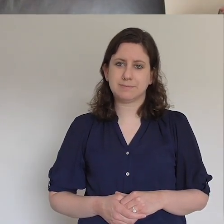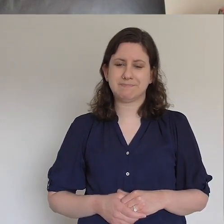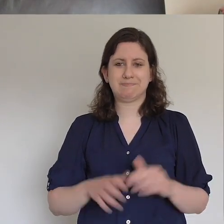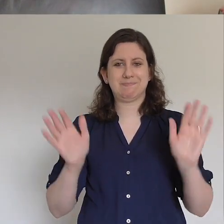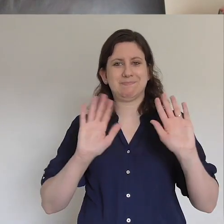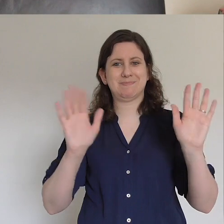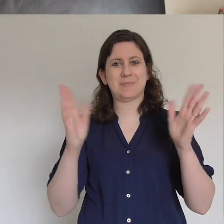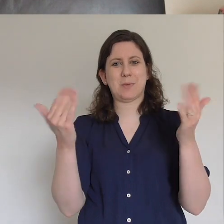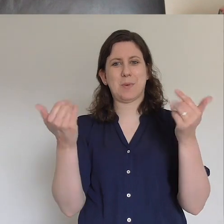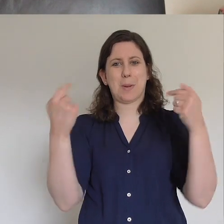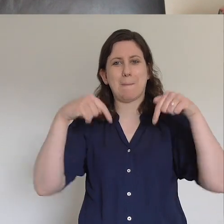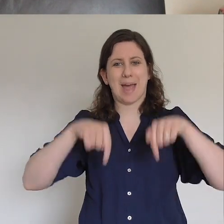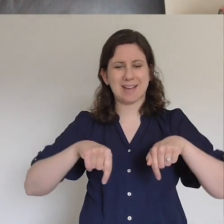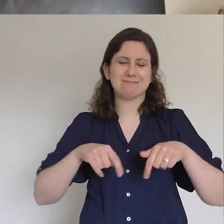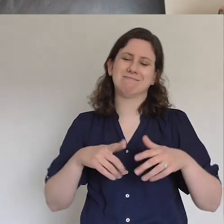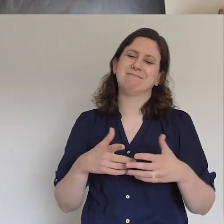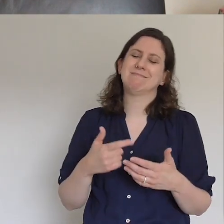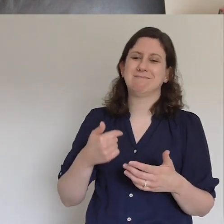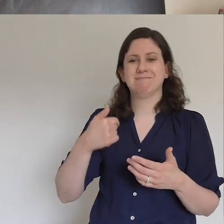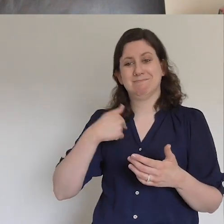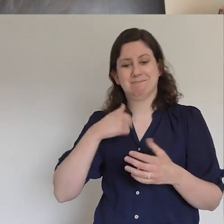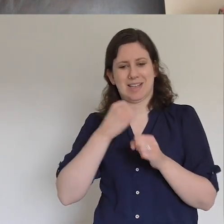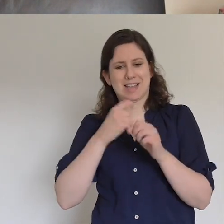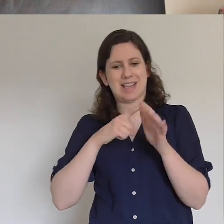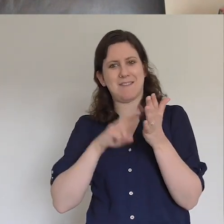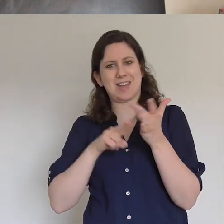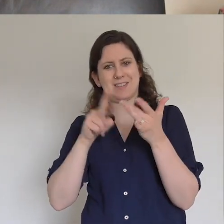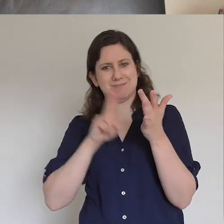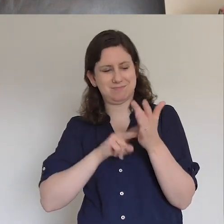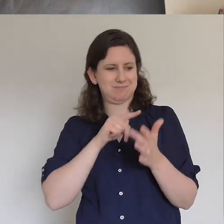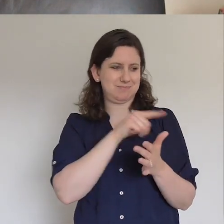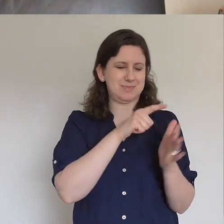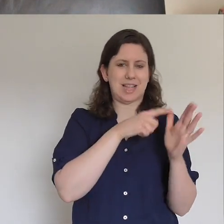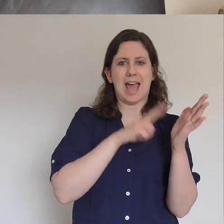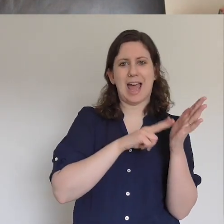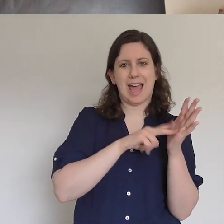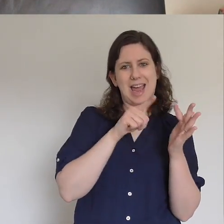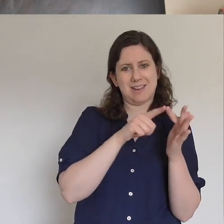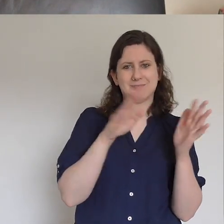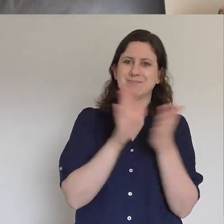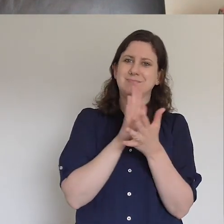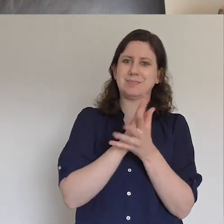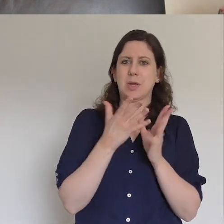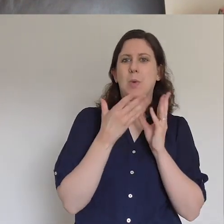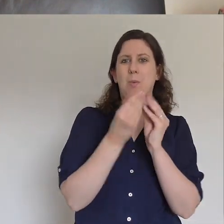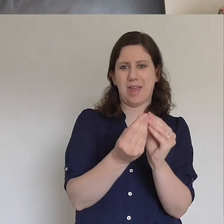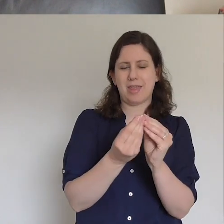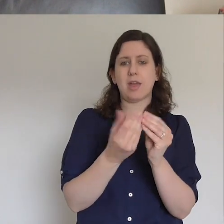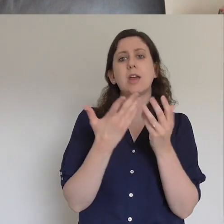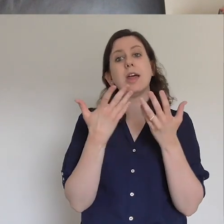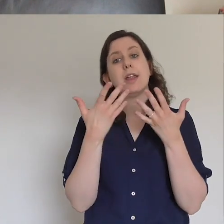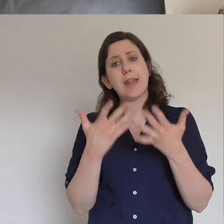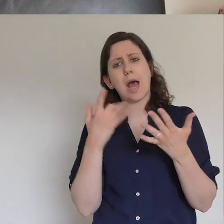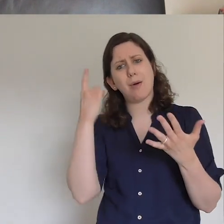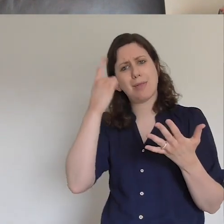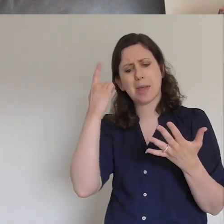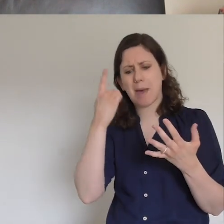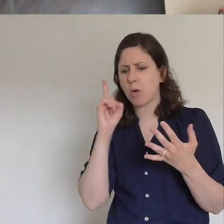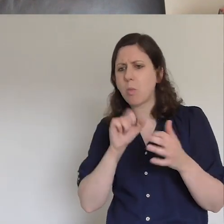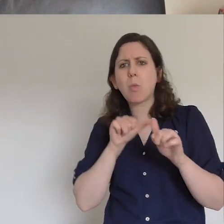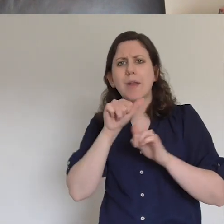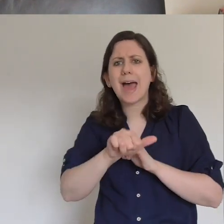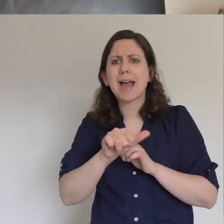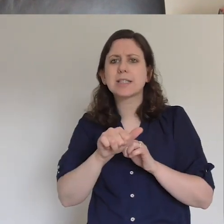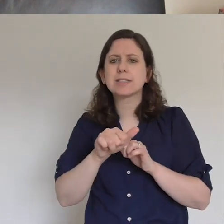hi and welcome back we're Gavin and Anne Calver and delighted to be with you and we'd love to now just look at a few of the yes but hows around this